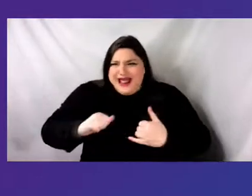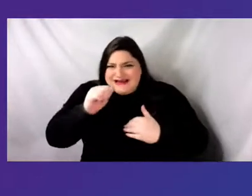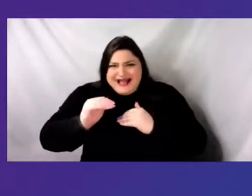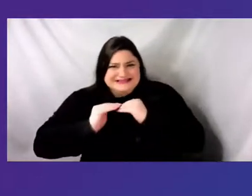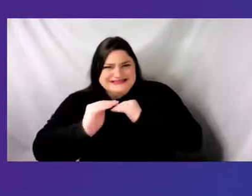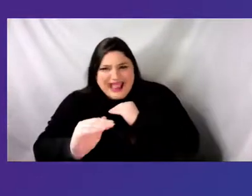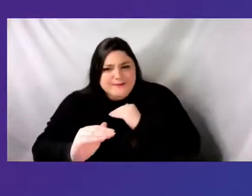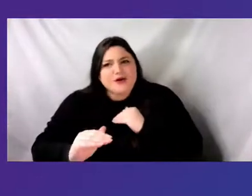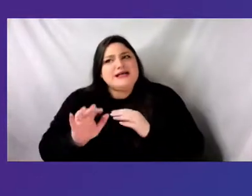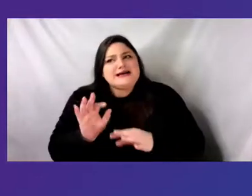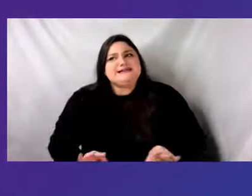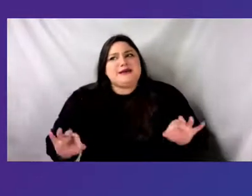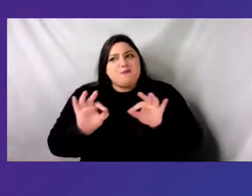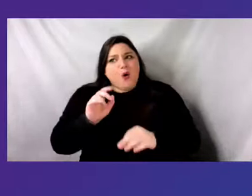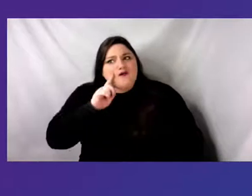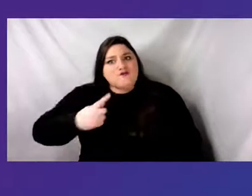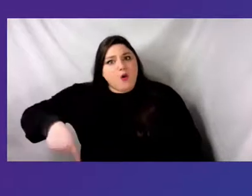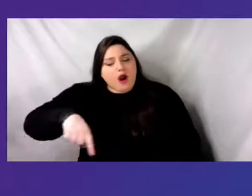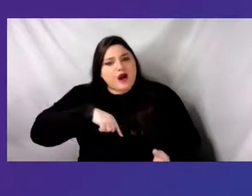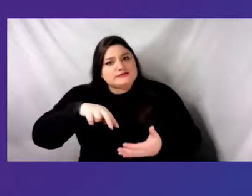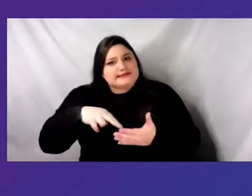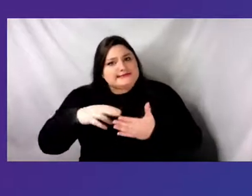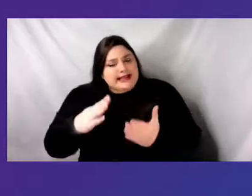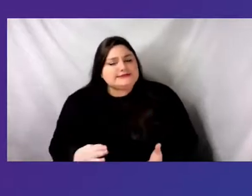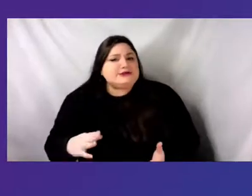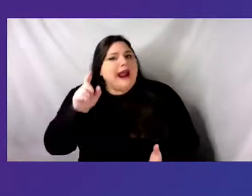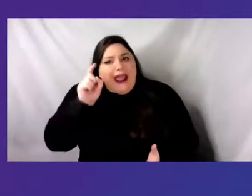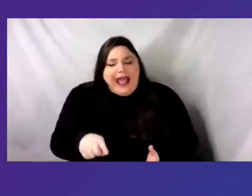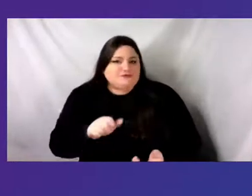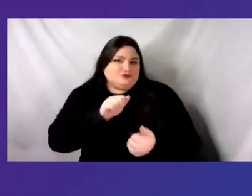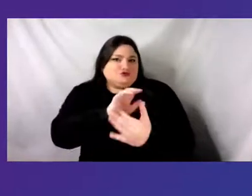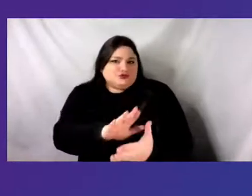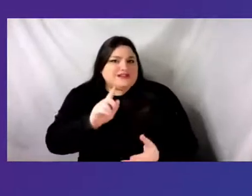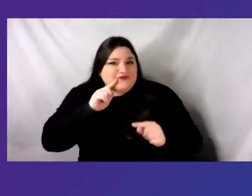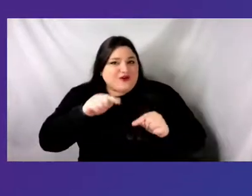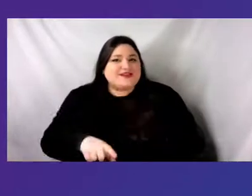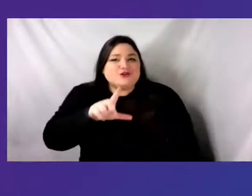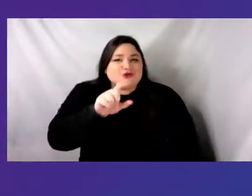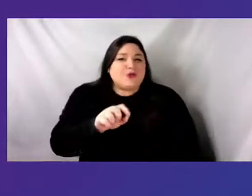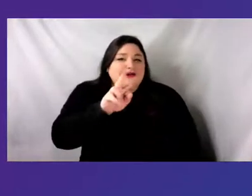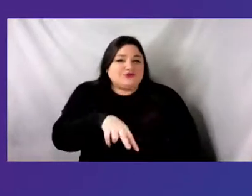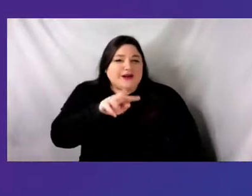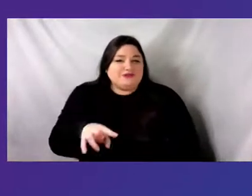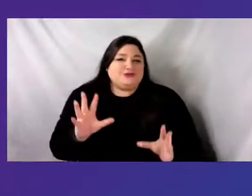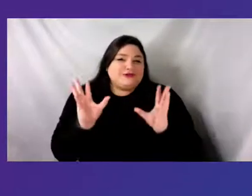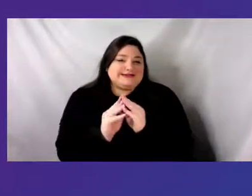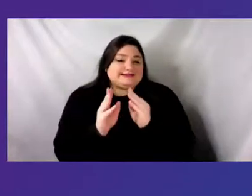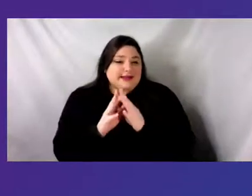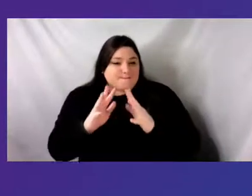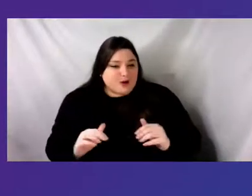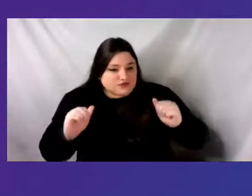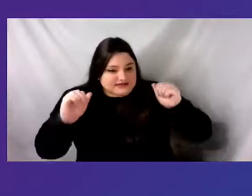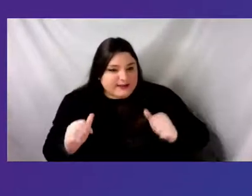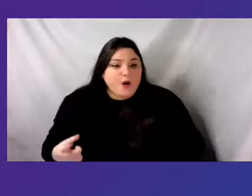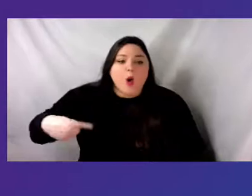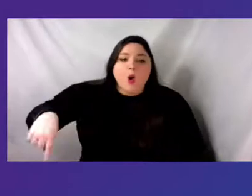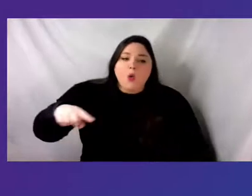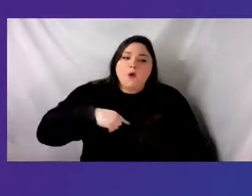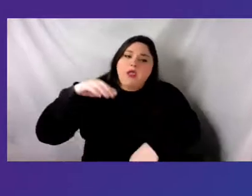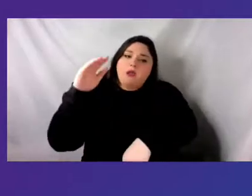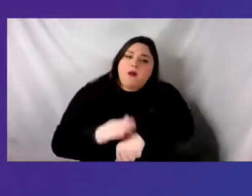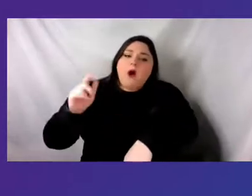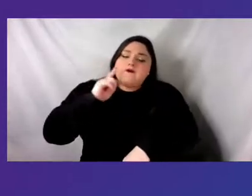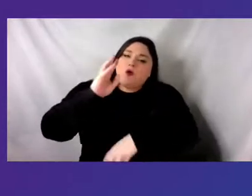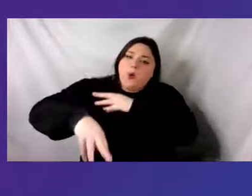necessary as a focus for the 2022 symposium we are calling forth the world where dance